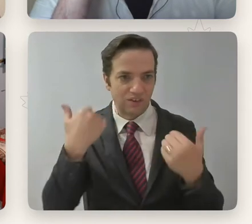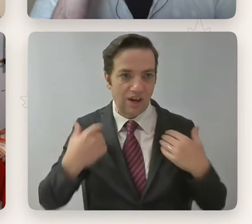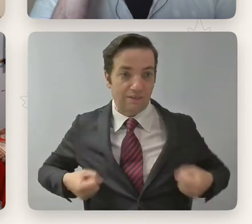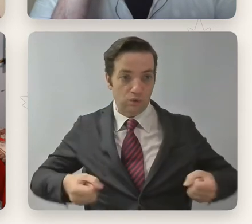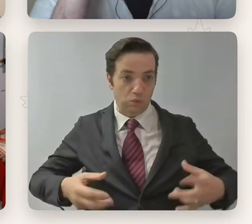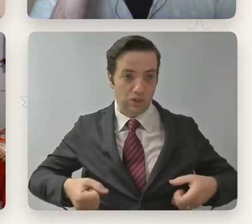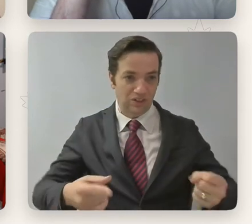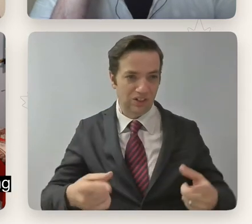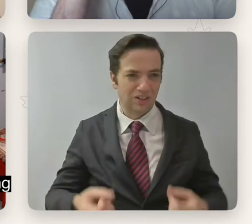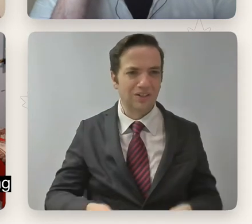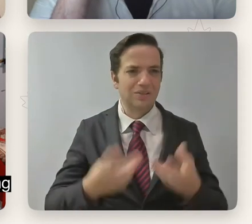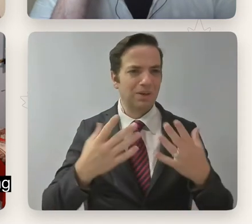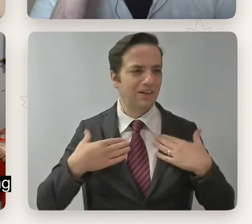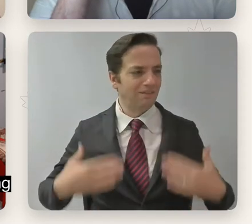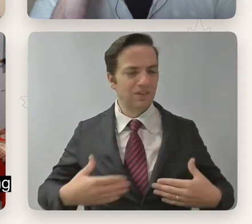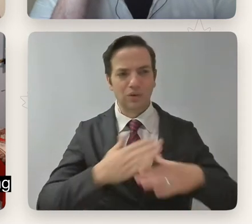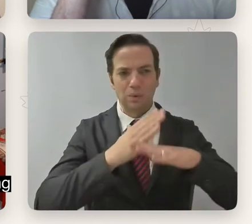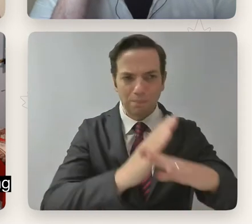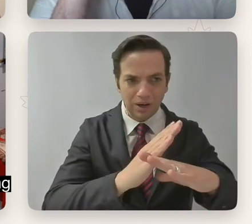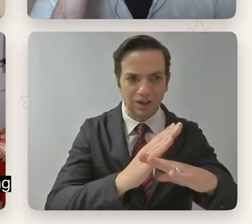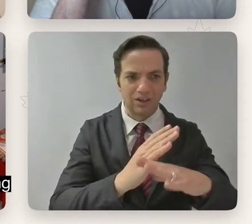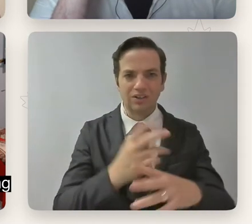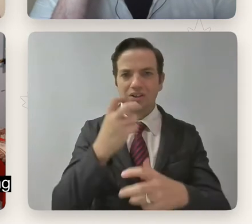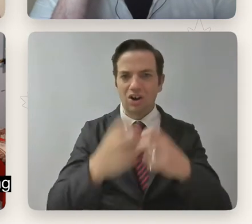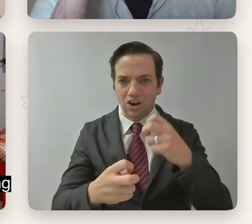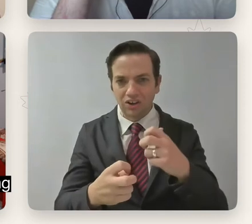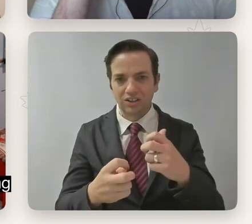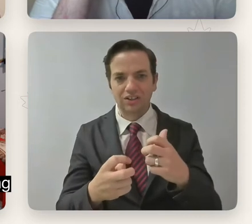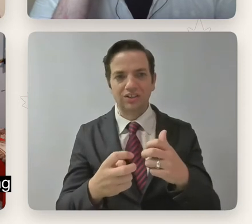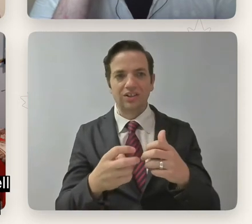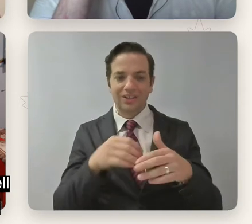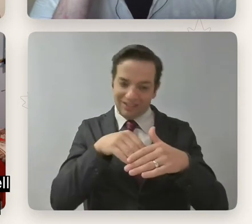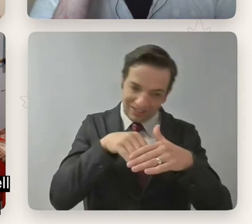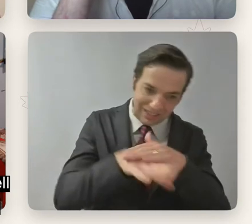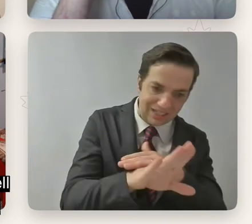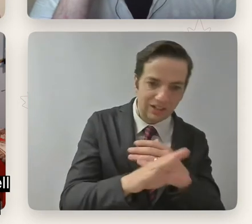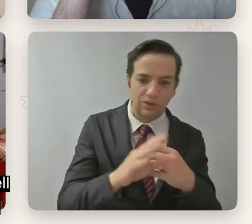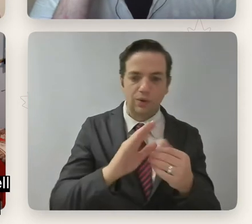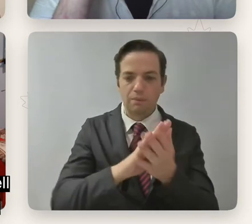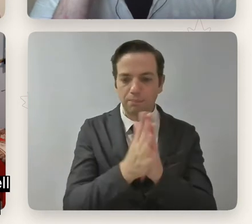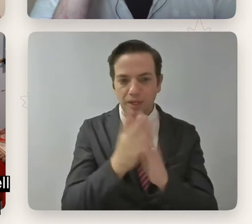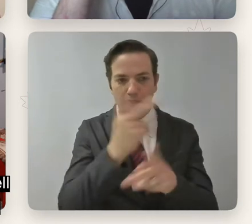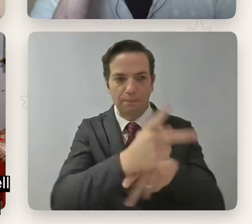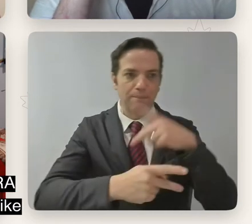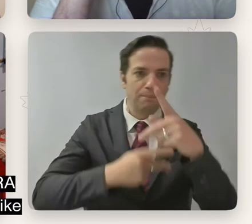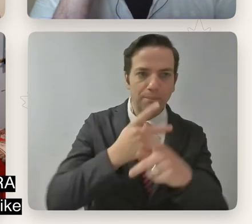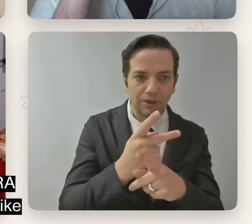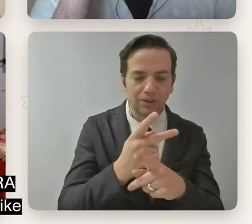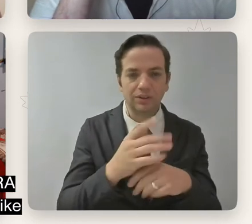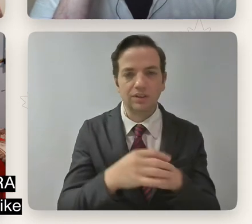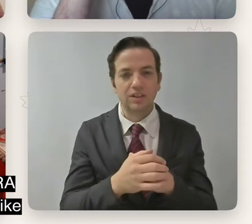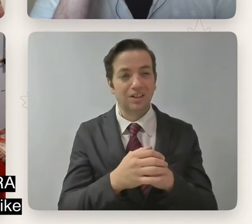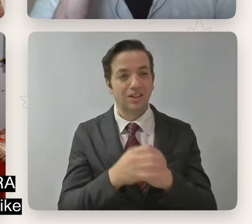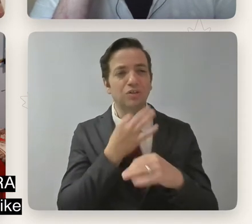you from getting to the, you the ultimate barrier of creating an interesting character. Um, I'm wondering if you could tell us a bit about the work that you've been doing